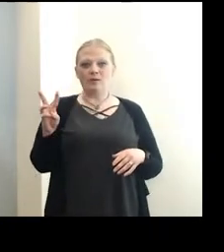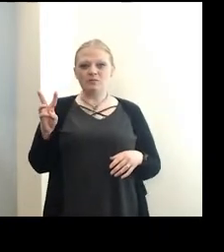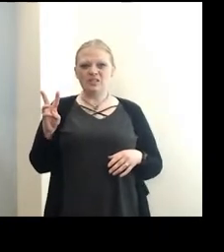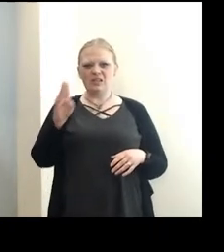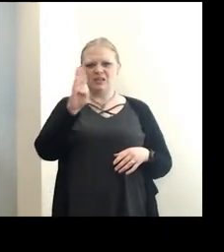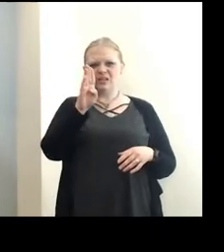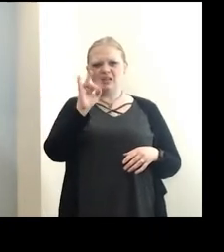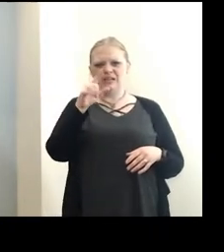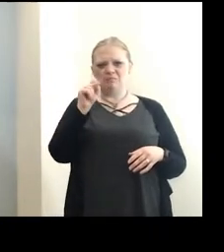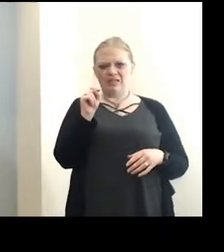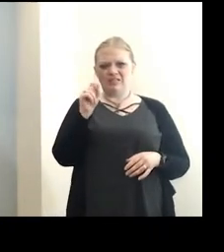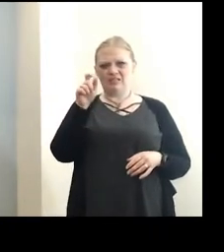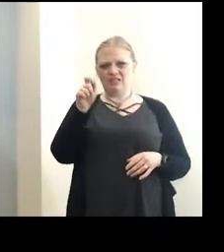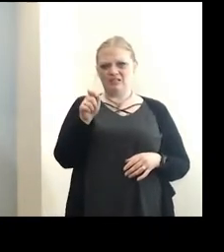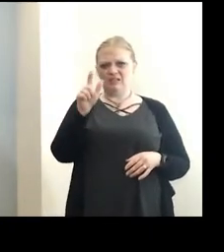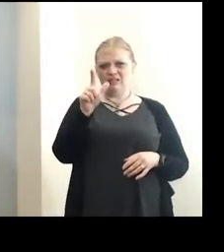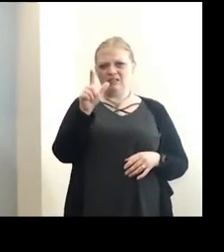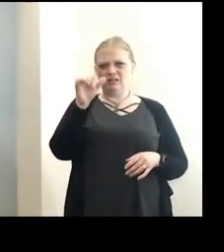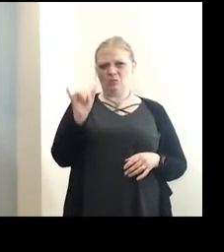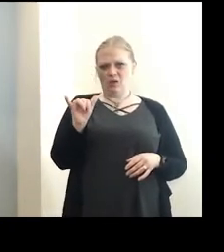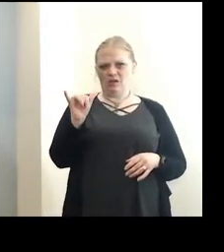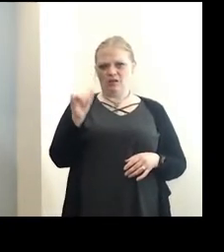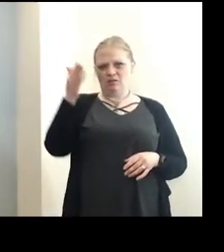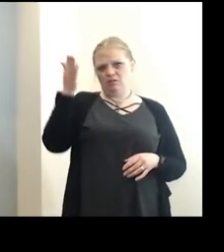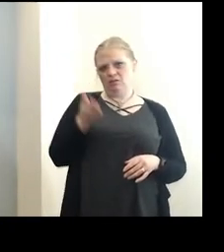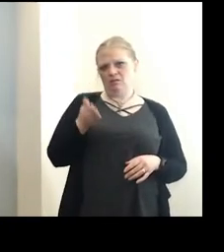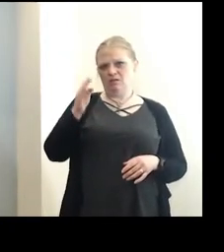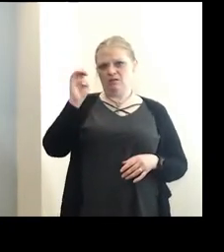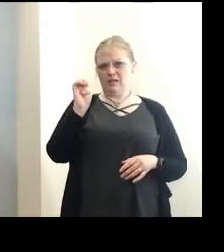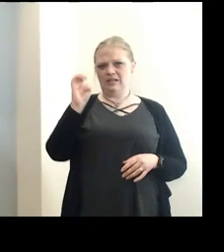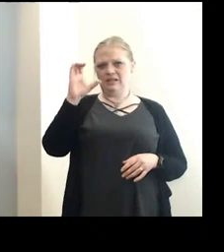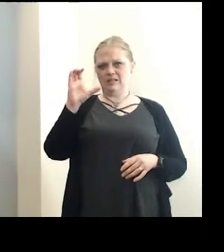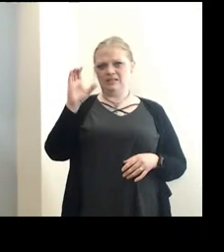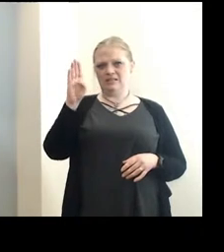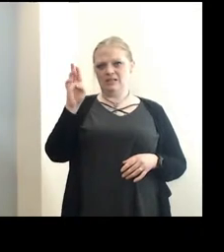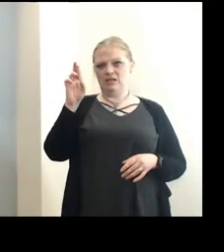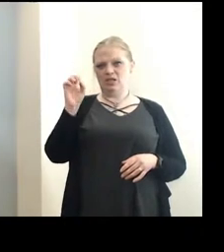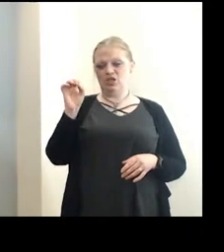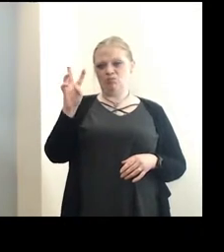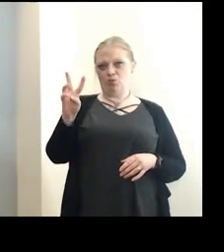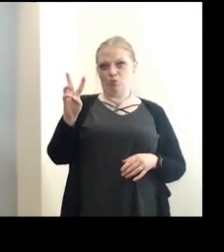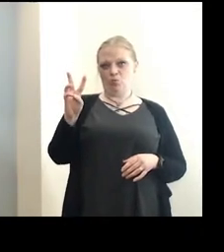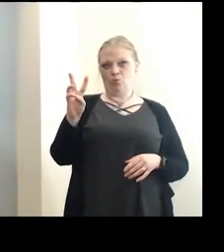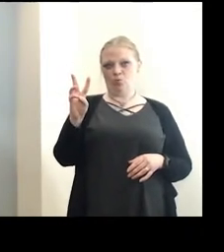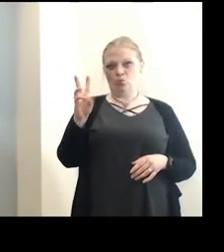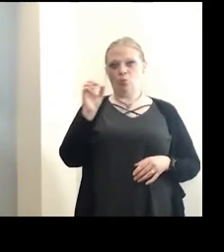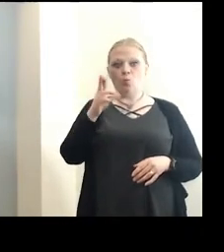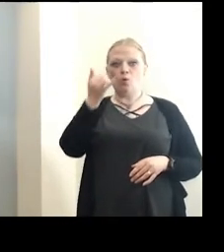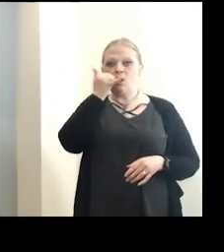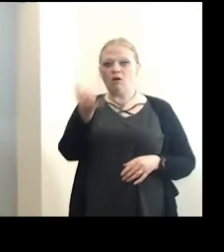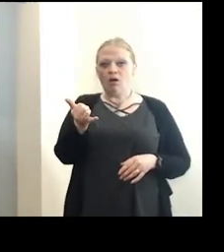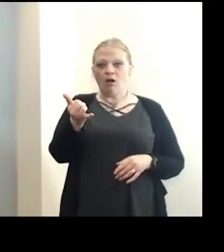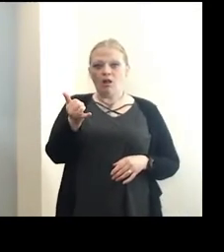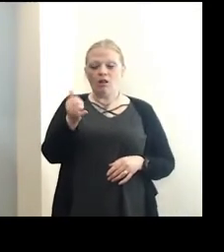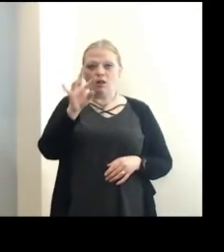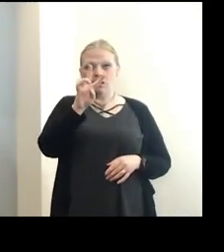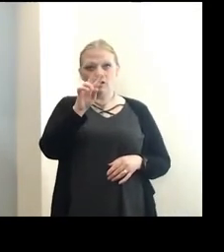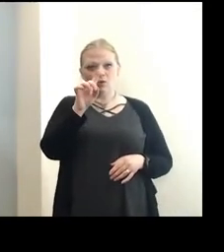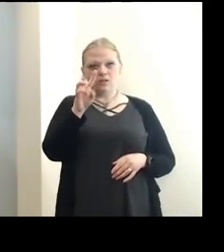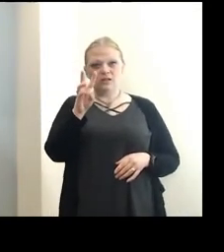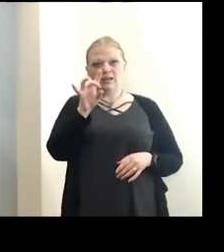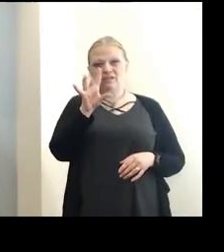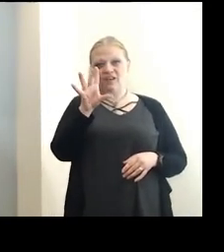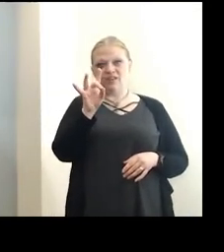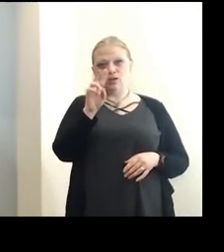bit.ly slash ecbrew or calling 716